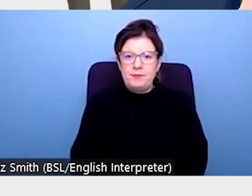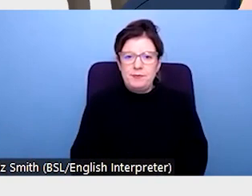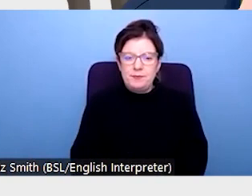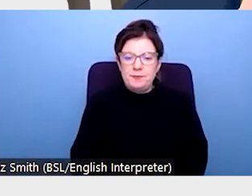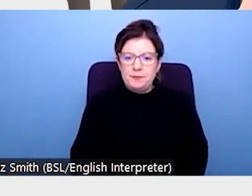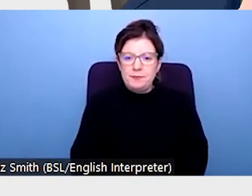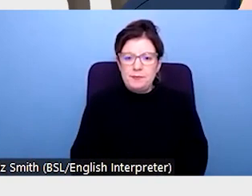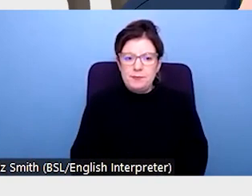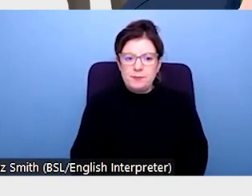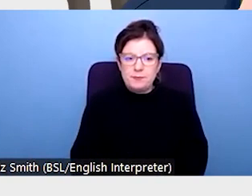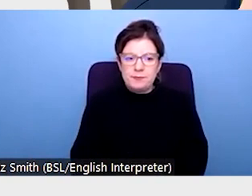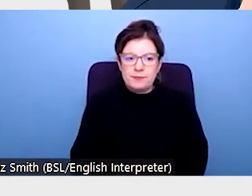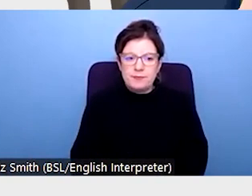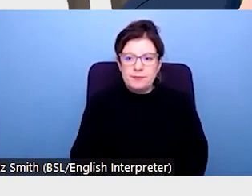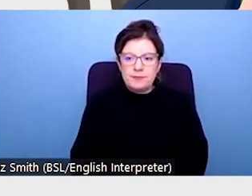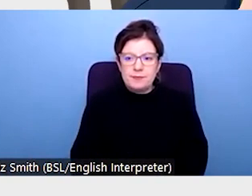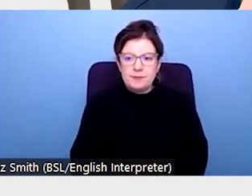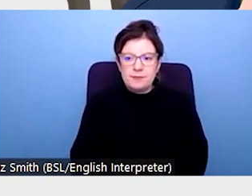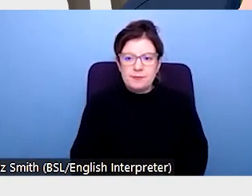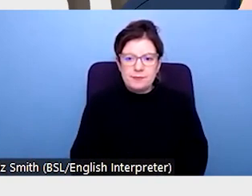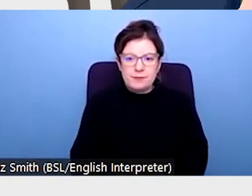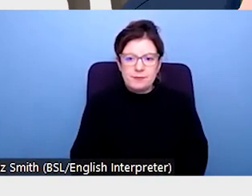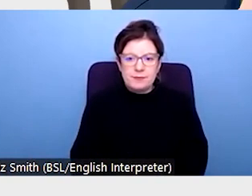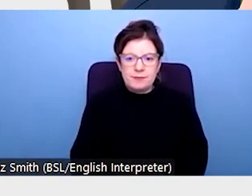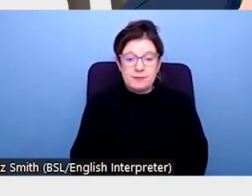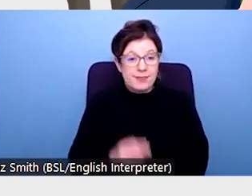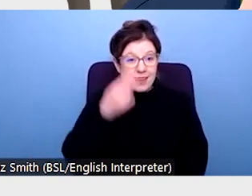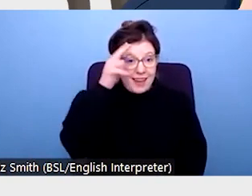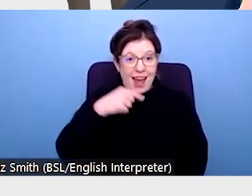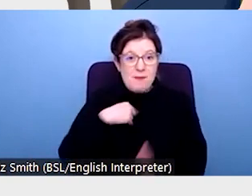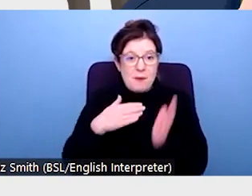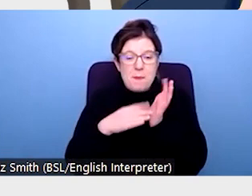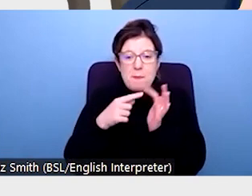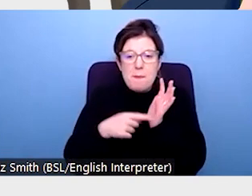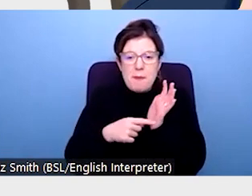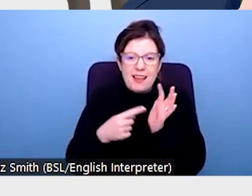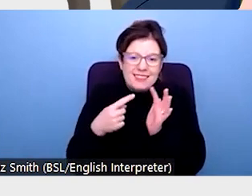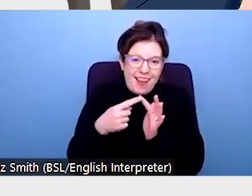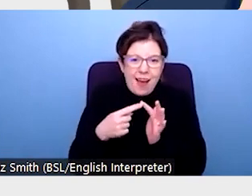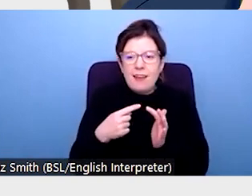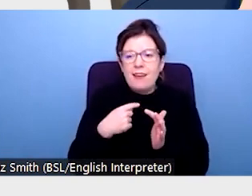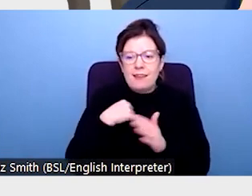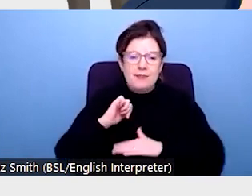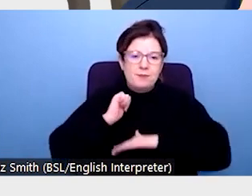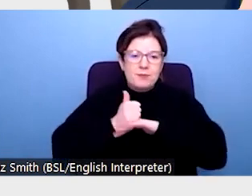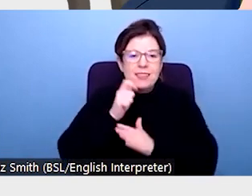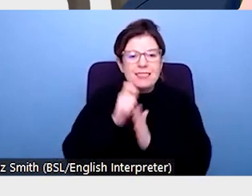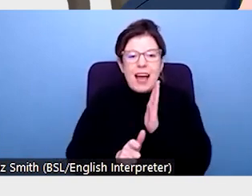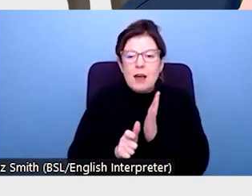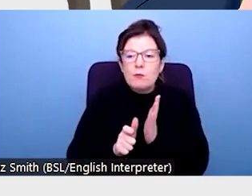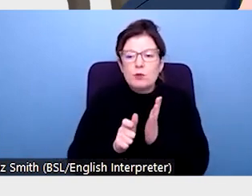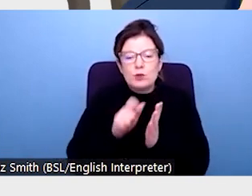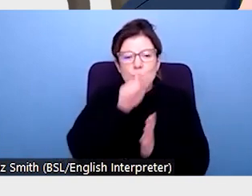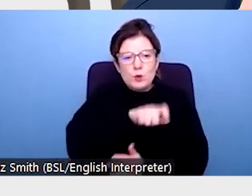Thank you. Great. So my name is Meta, as has been stated. I'm the founder of Disabled Students